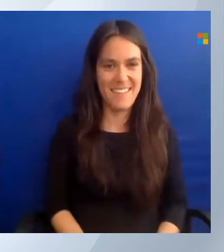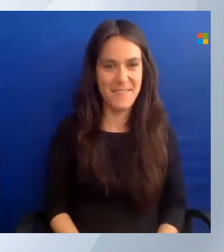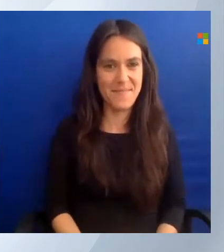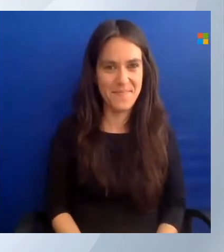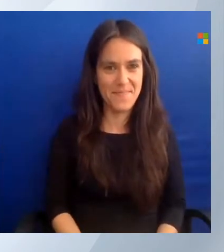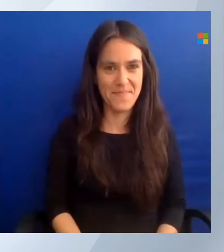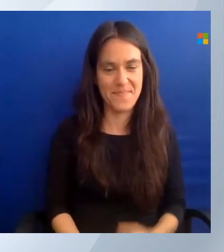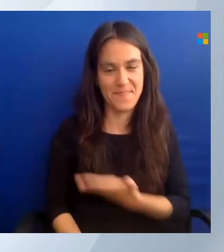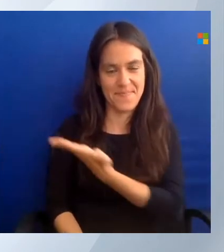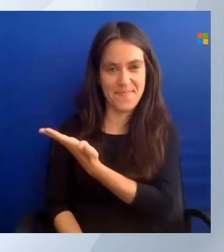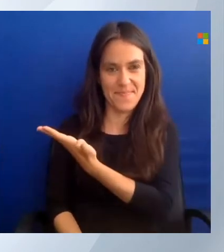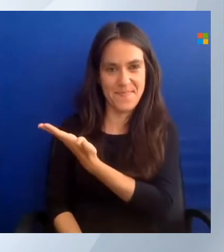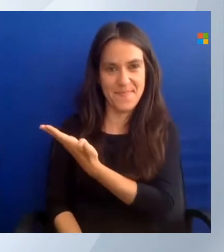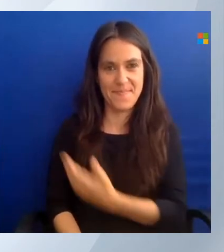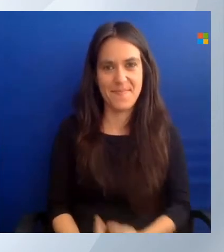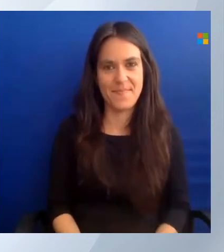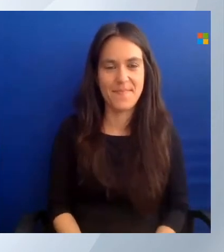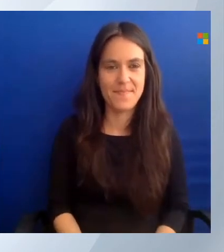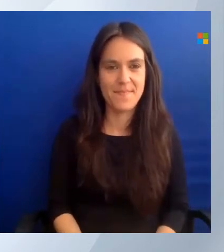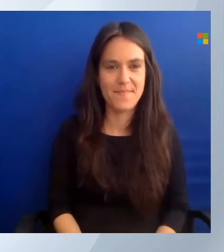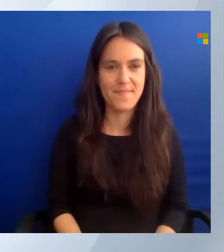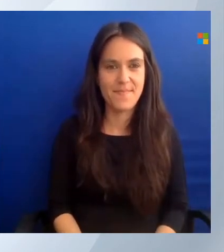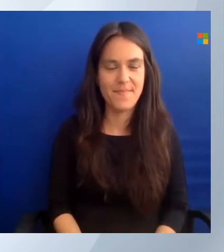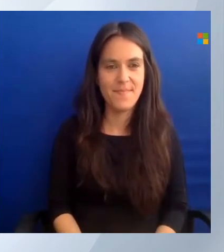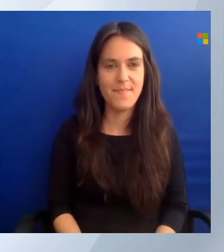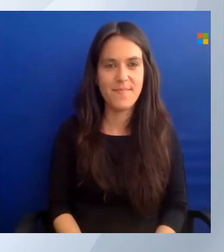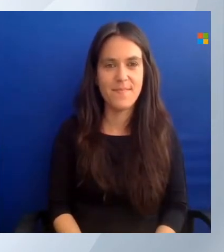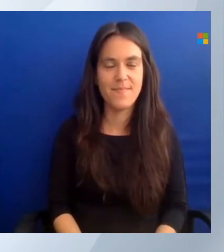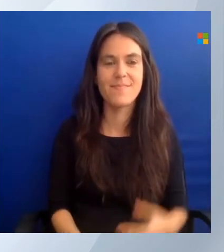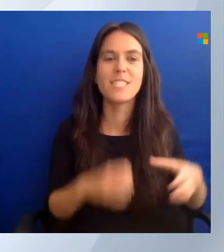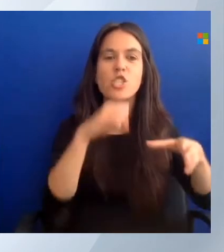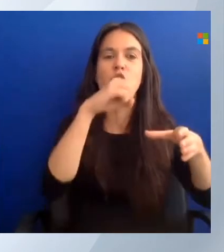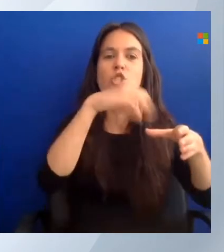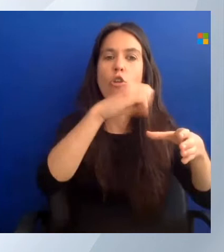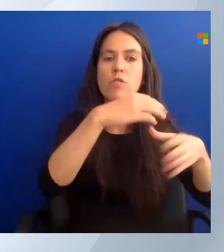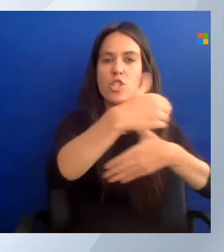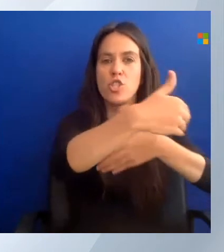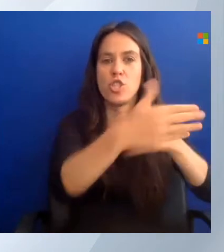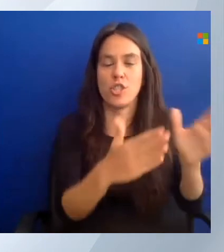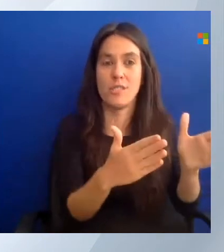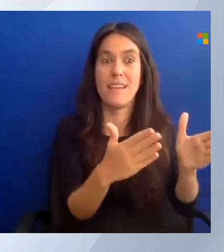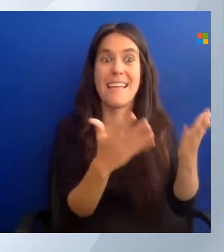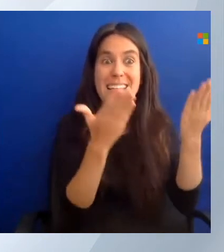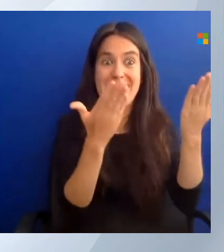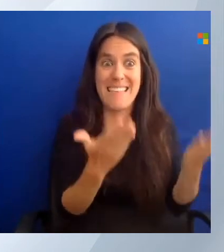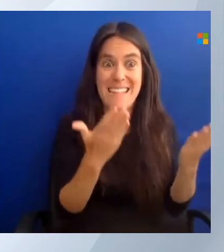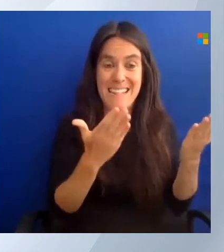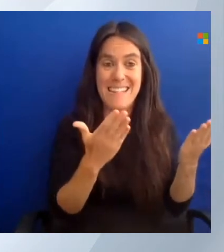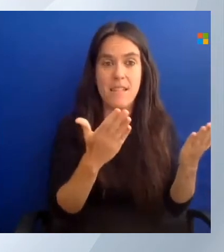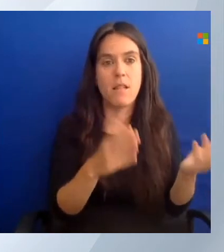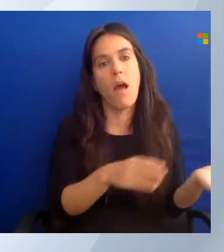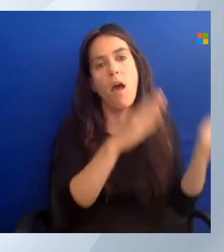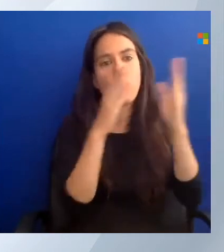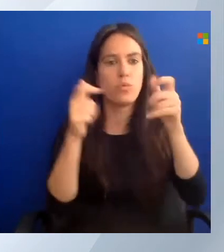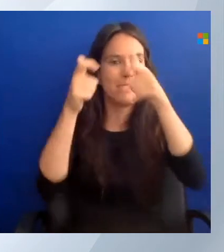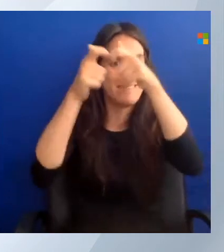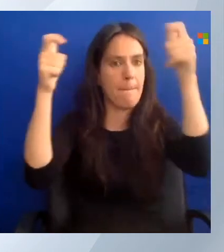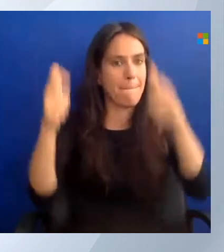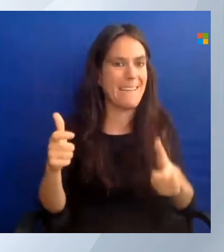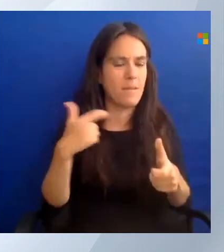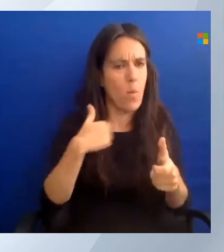Let's say I have this storage account and now my assignment is to look for, to create an ARM template for this storage account.